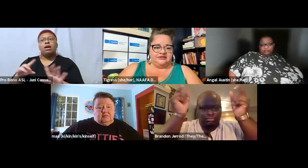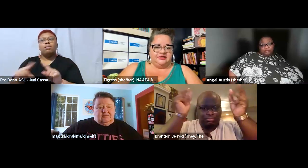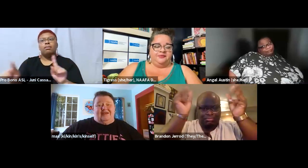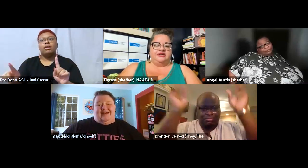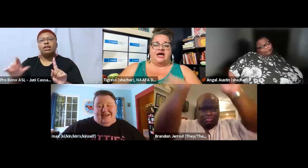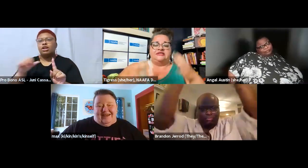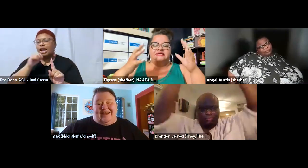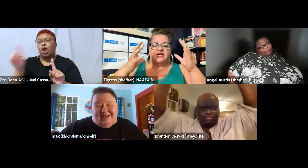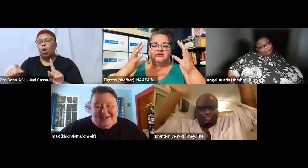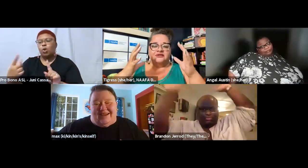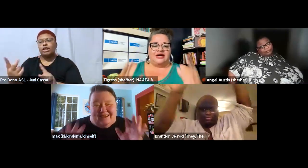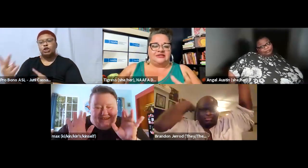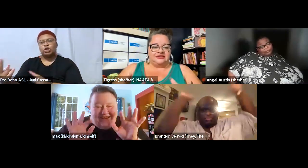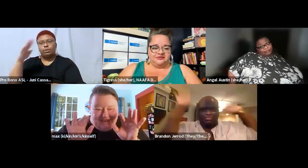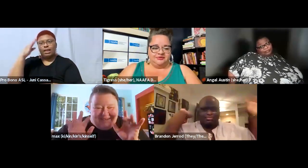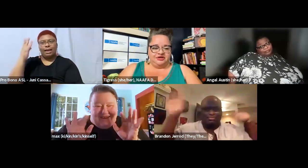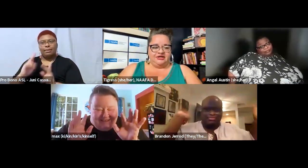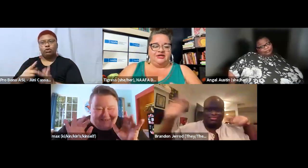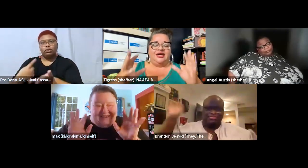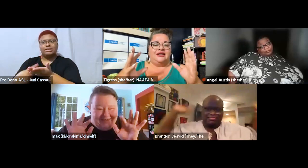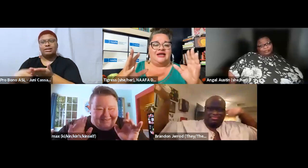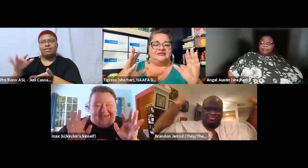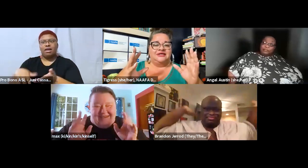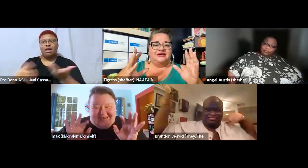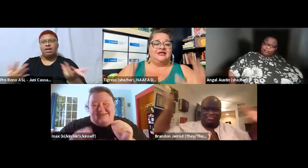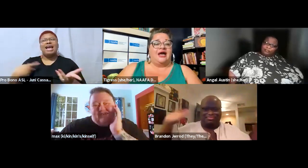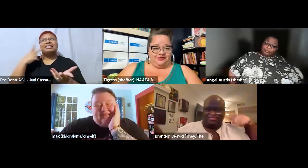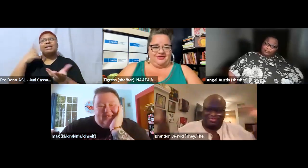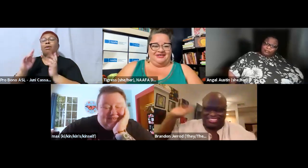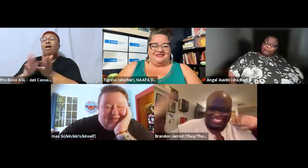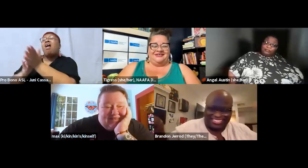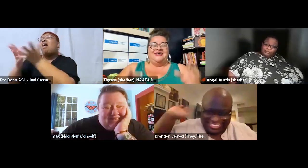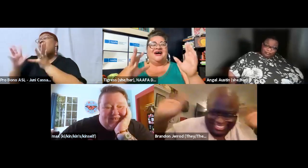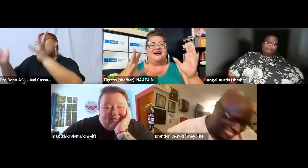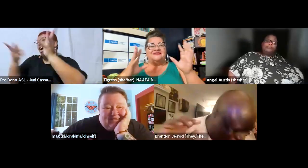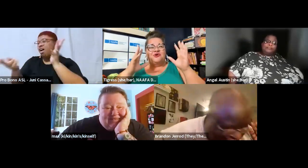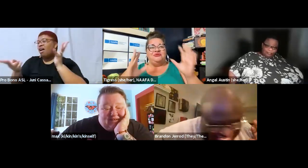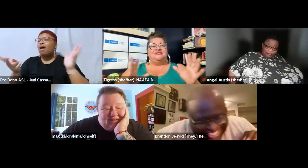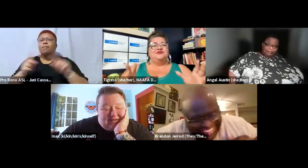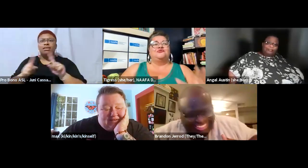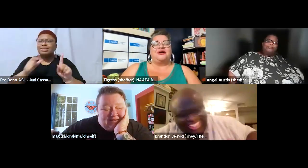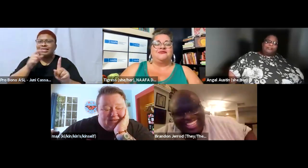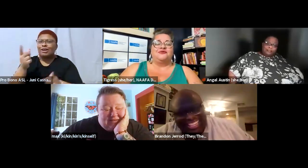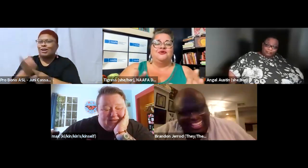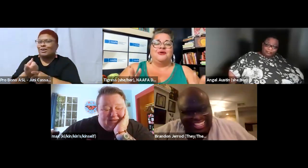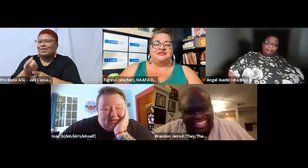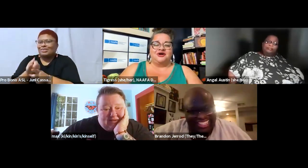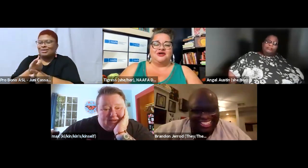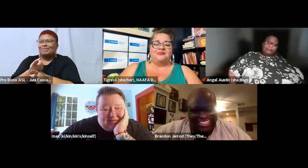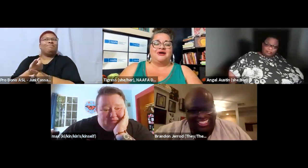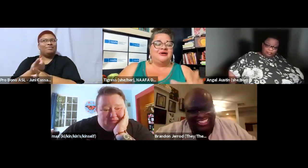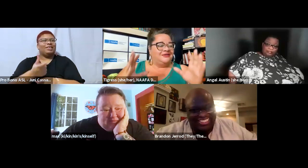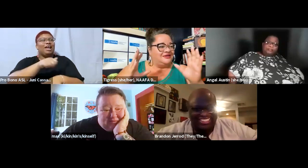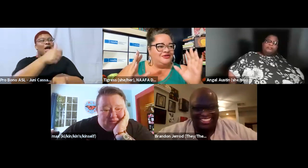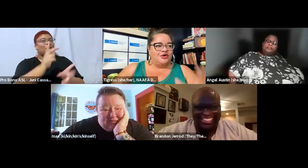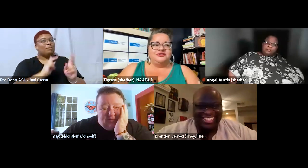these things because i see that a lot in this community and that is inaccurate so please look around for who else is